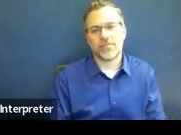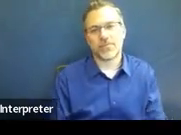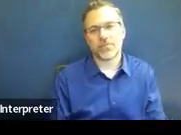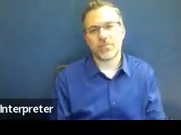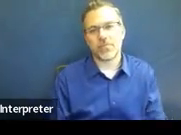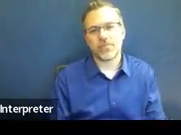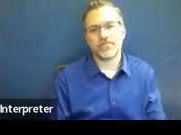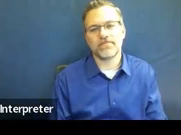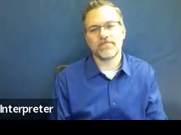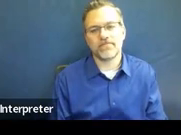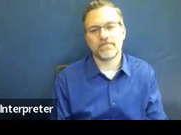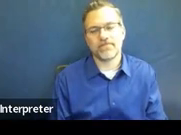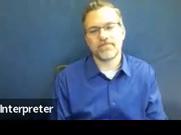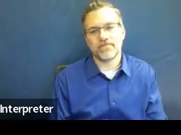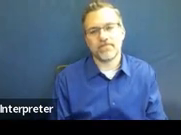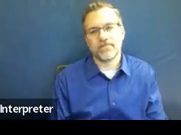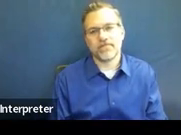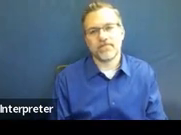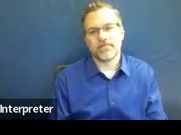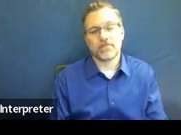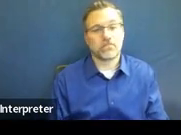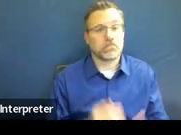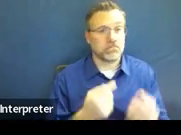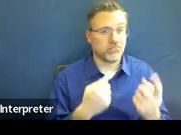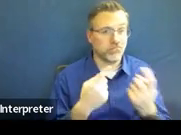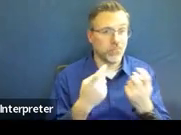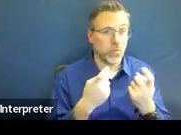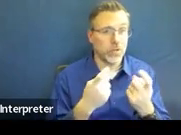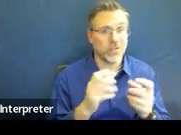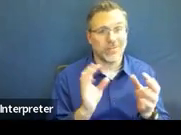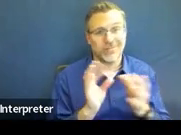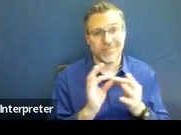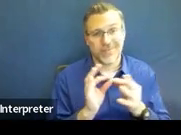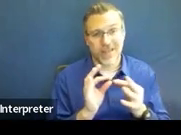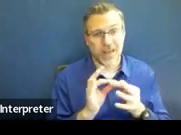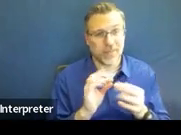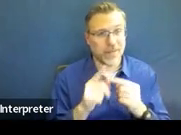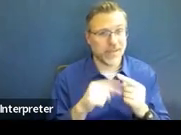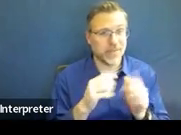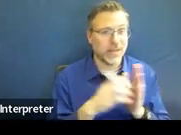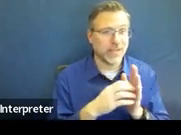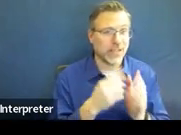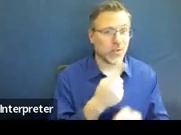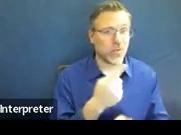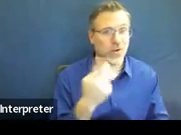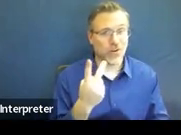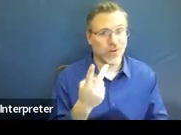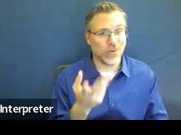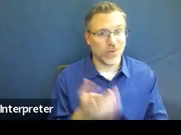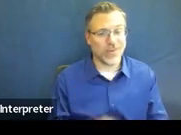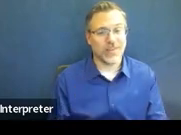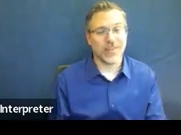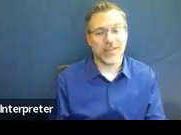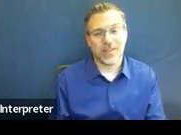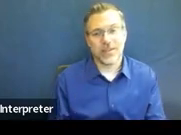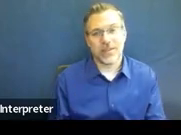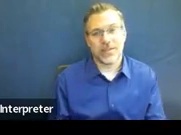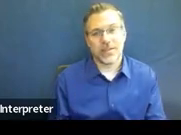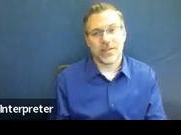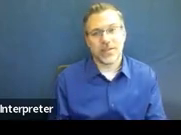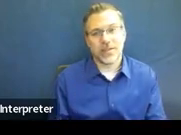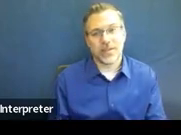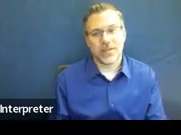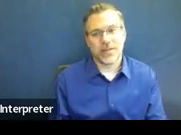All right. Any questions or comments about section one or two of the written notice so far? I think